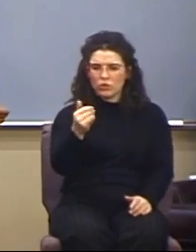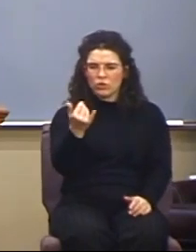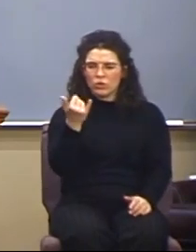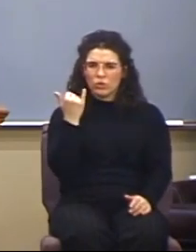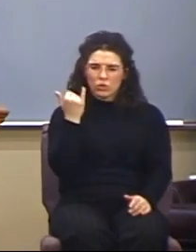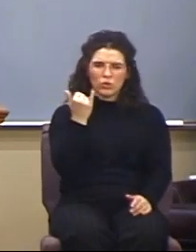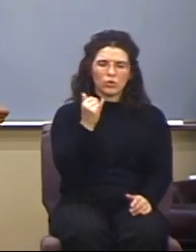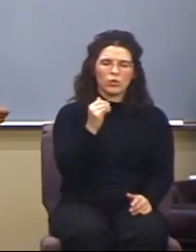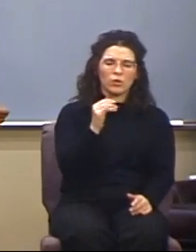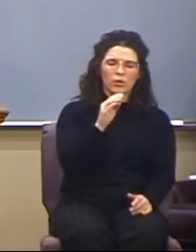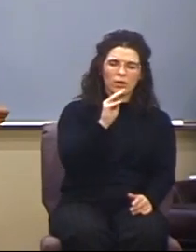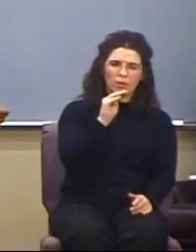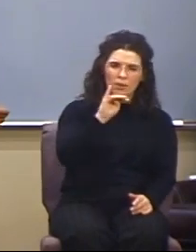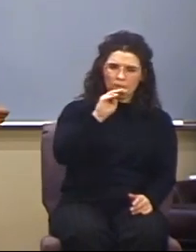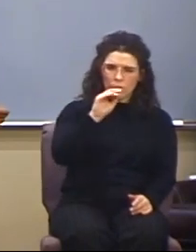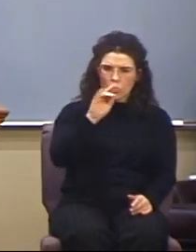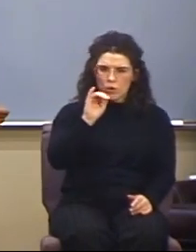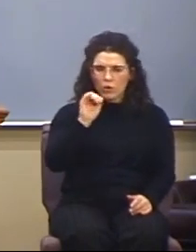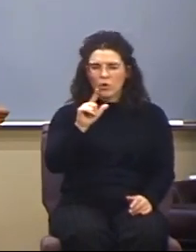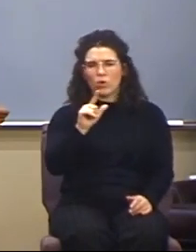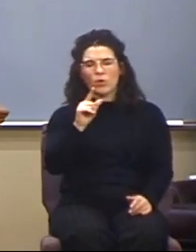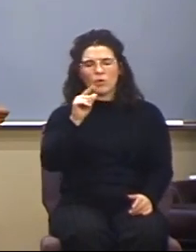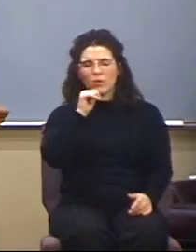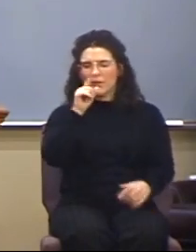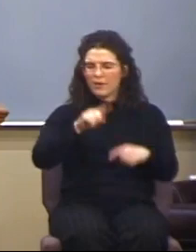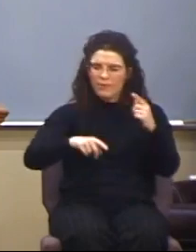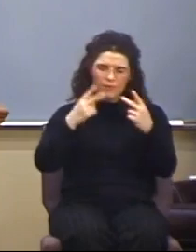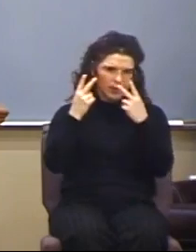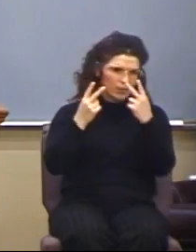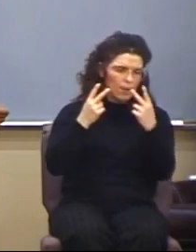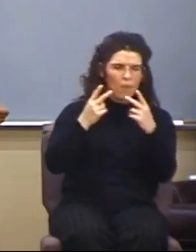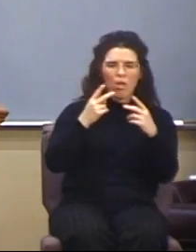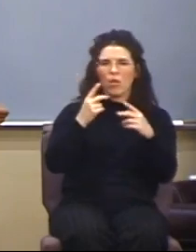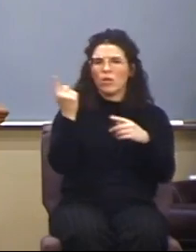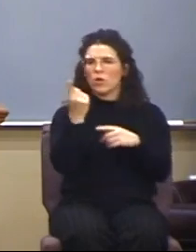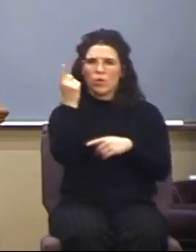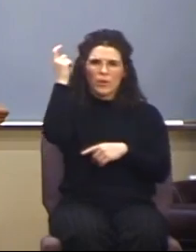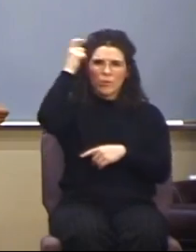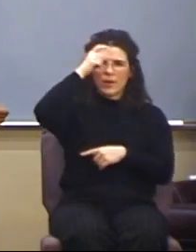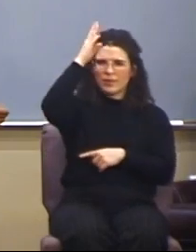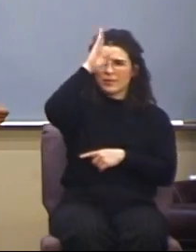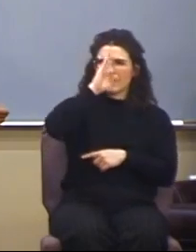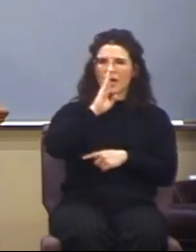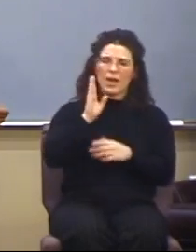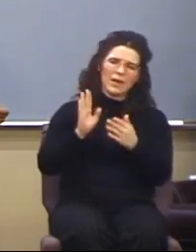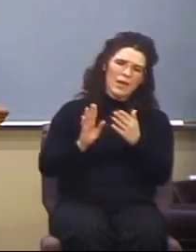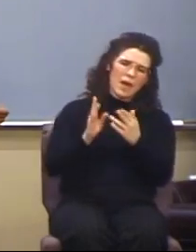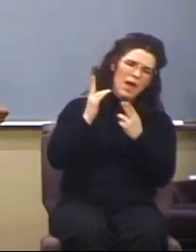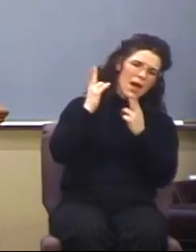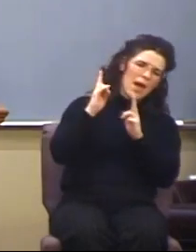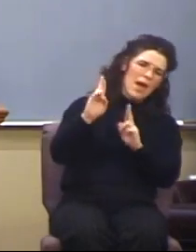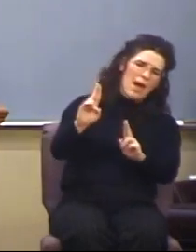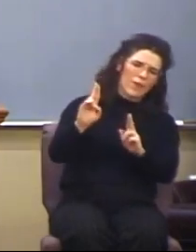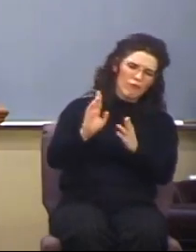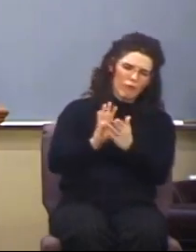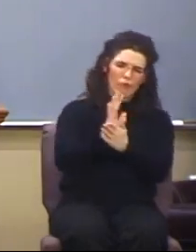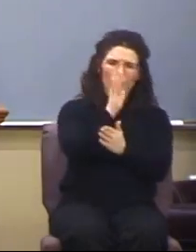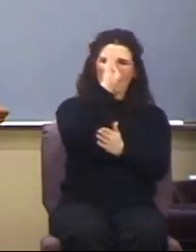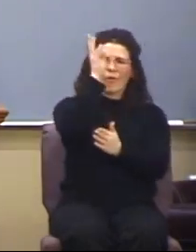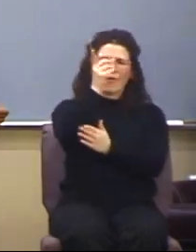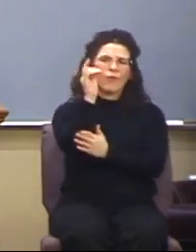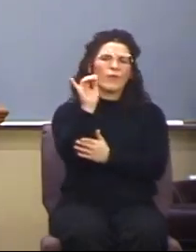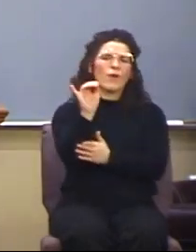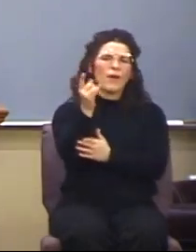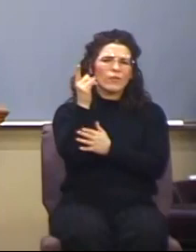invisible, the only wise God, be honor and glory forever and ever. Paul is emphasizing his